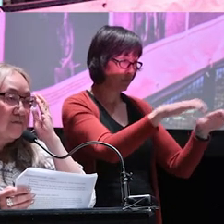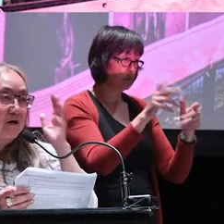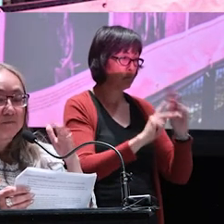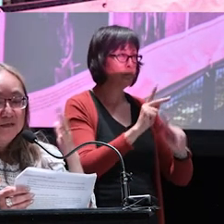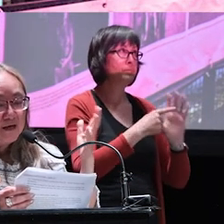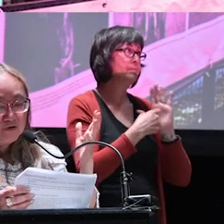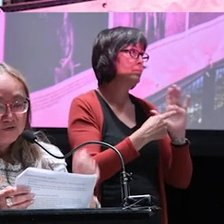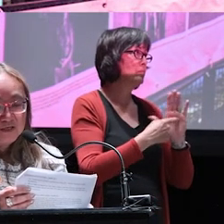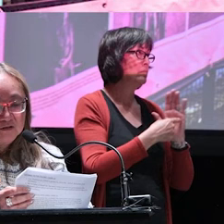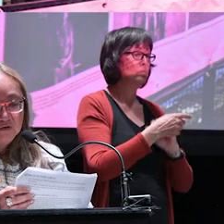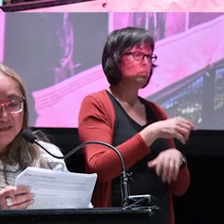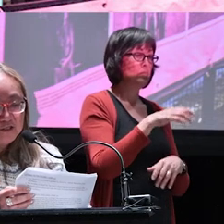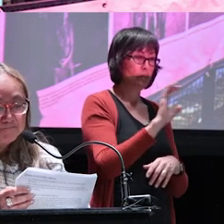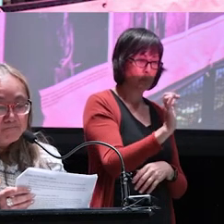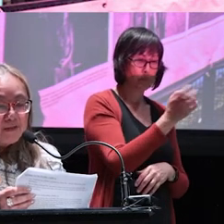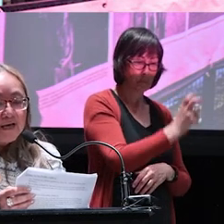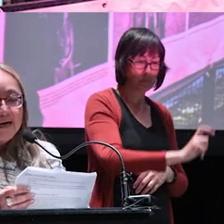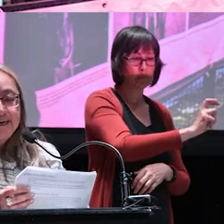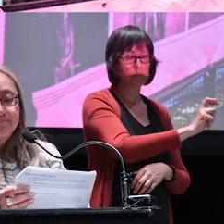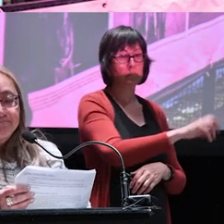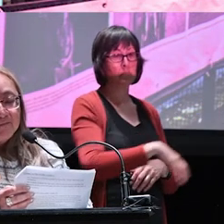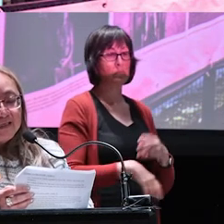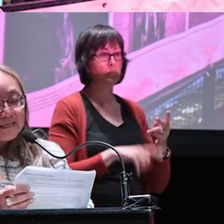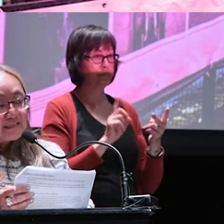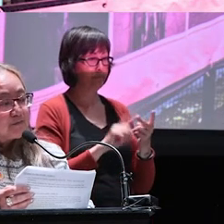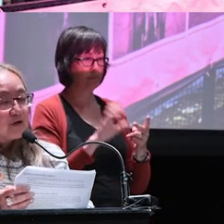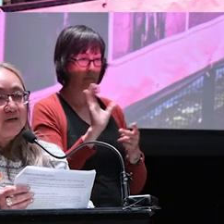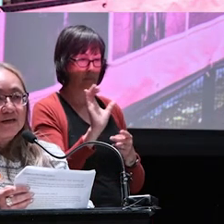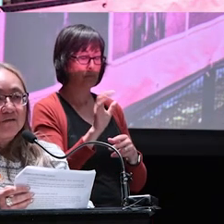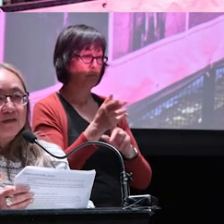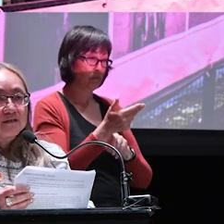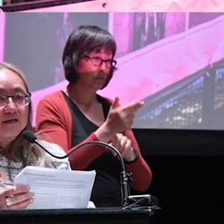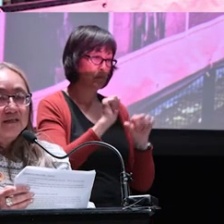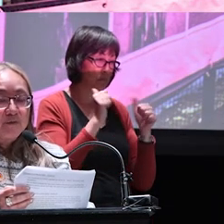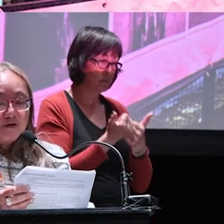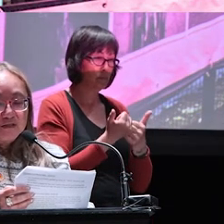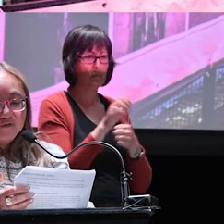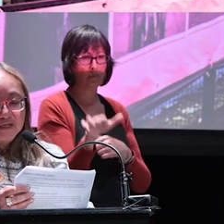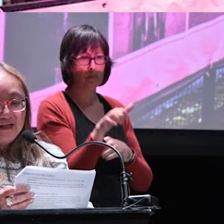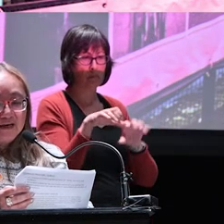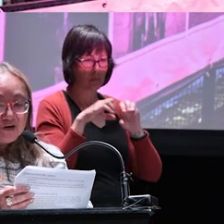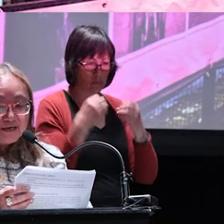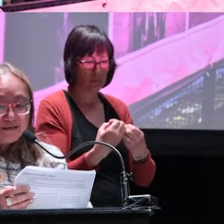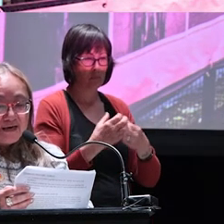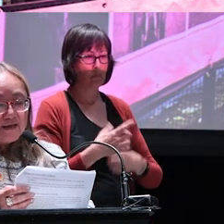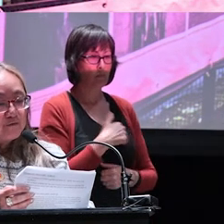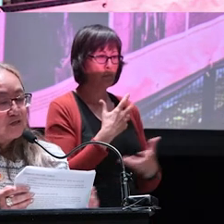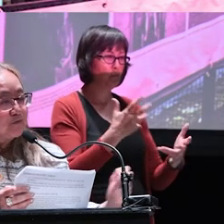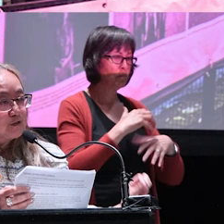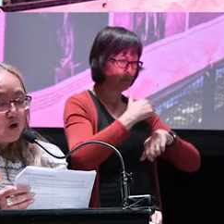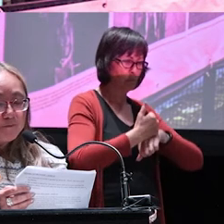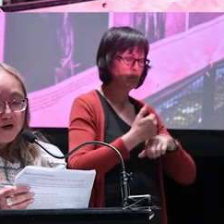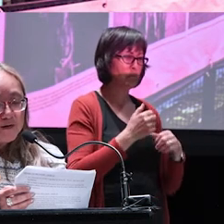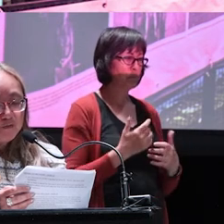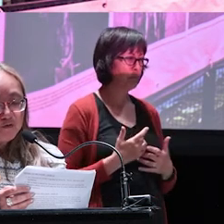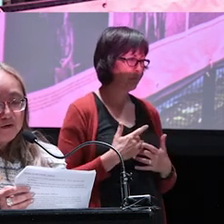Economic Development, the Calgary Hotel Association. This is about creating events and experiences for Calgarians that range